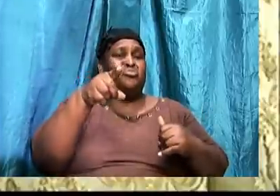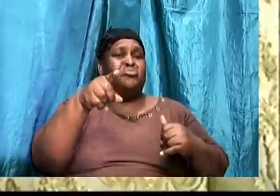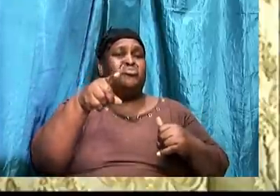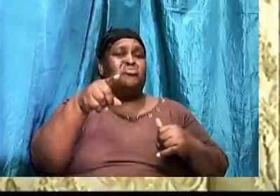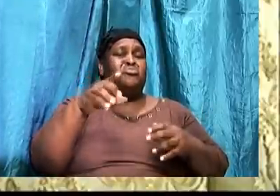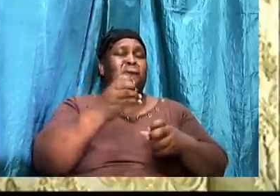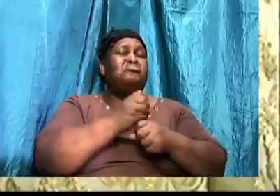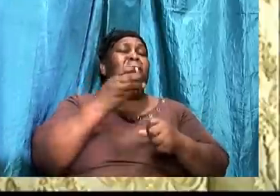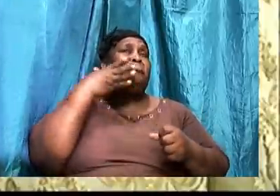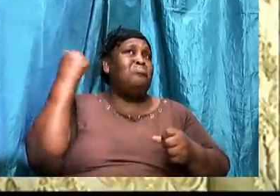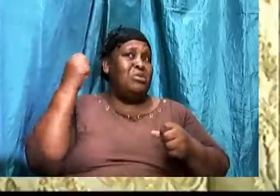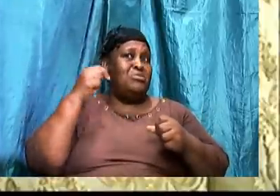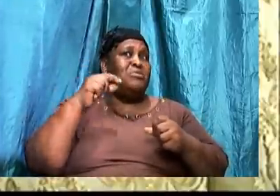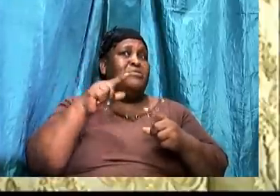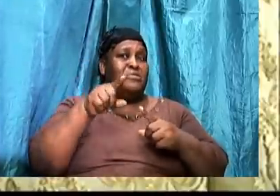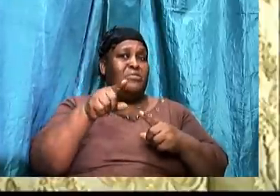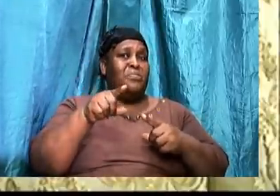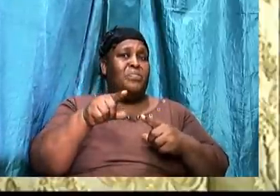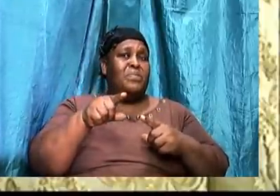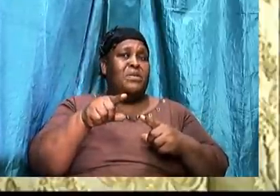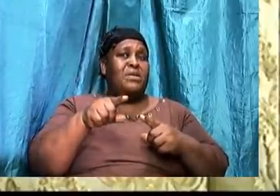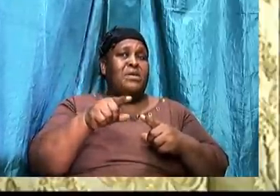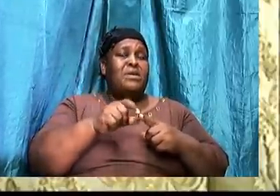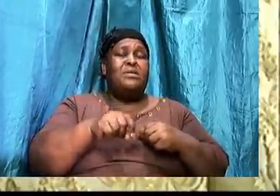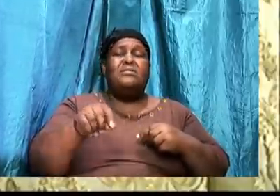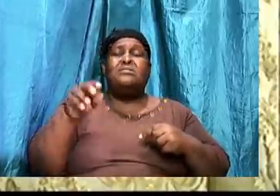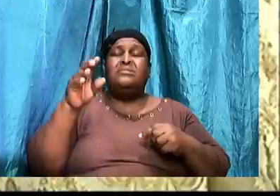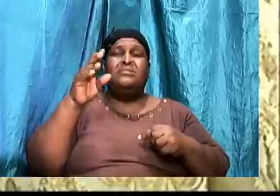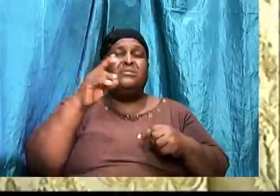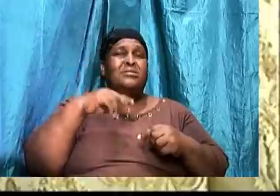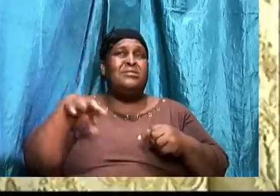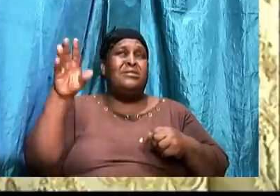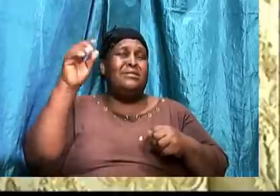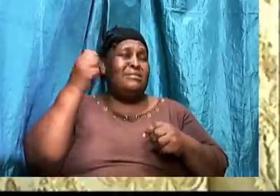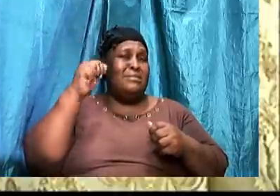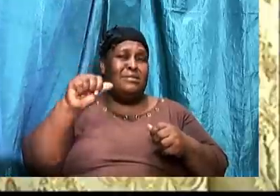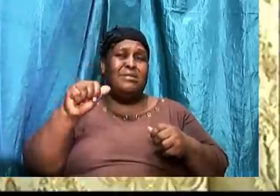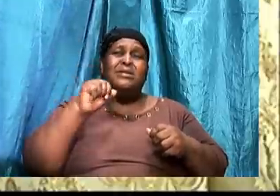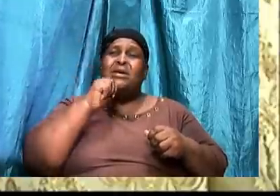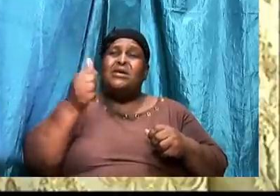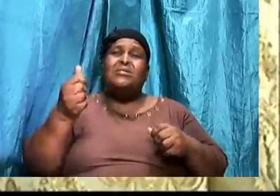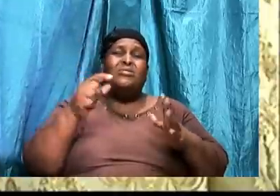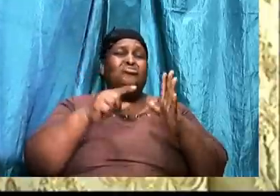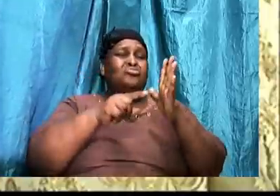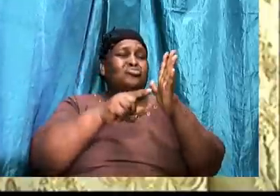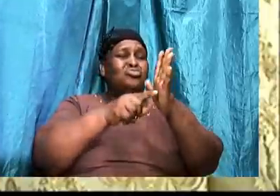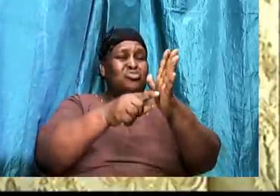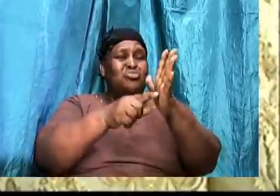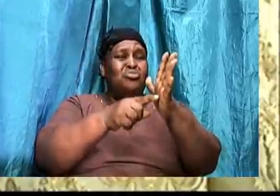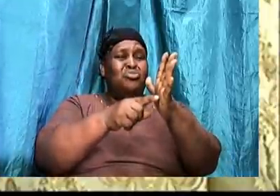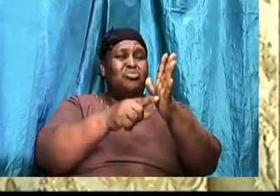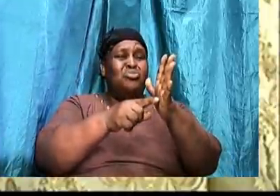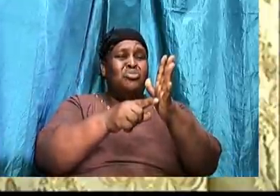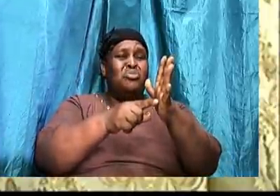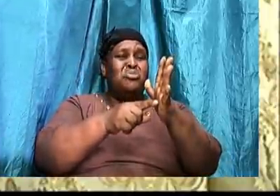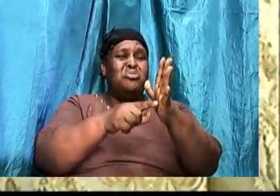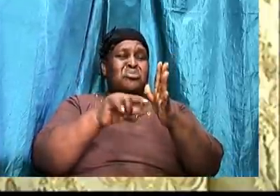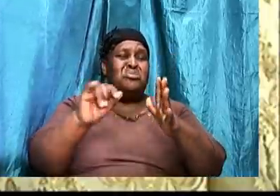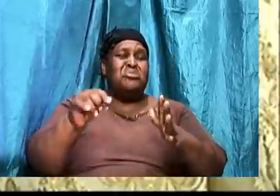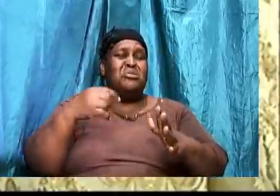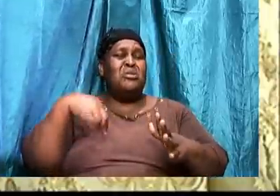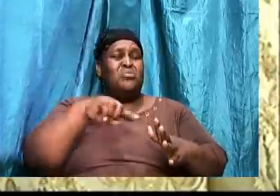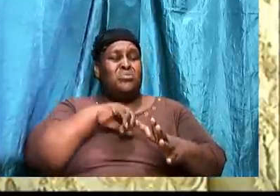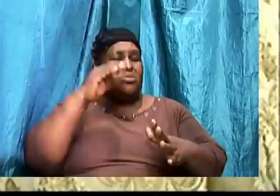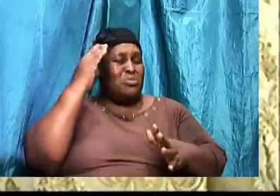And the aim is not to show anyone that we know the Bible or that we can do our research or whatever, but the aim is to get folks